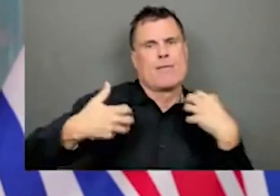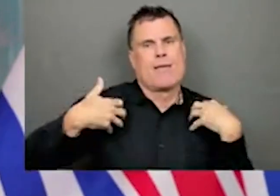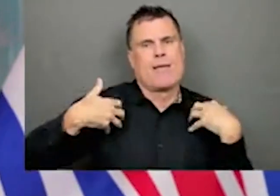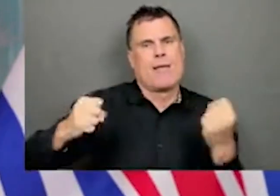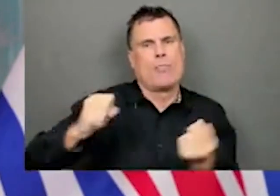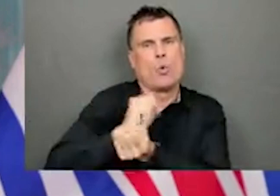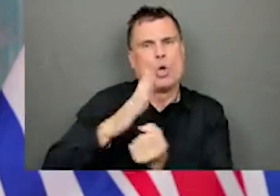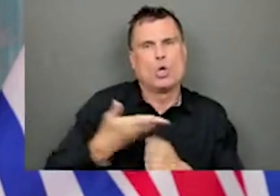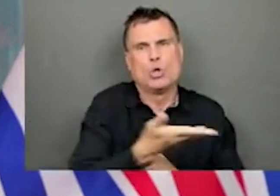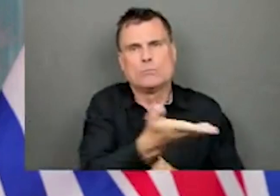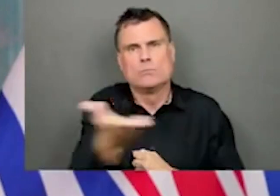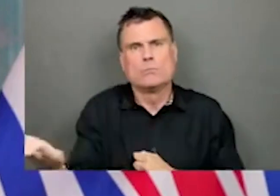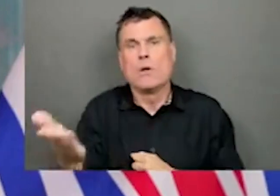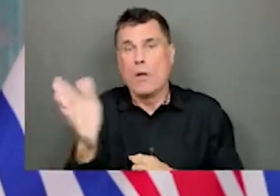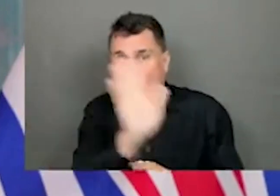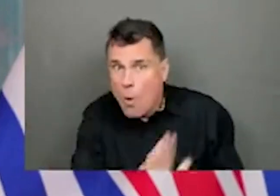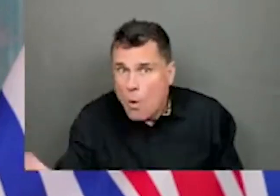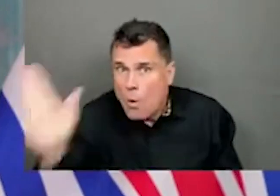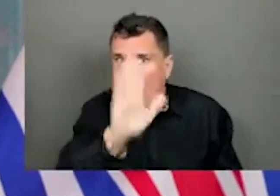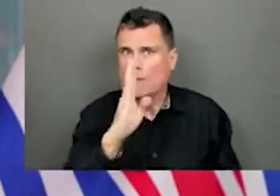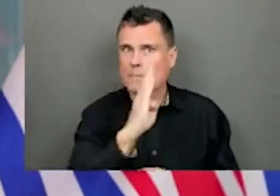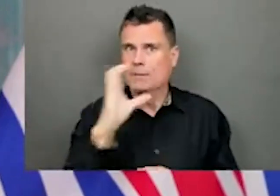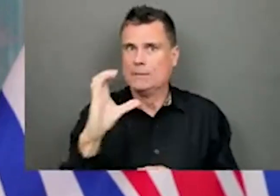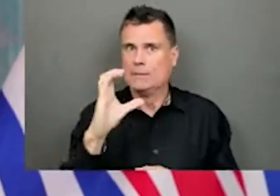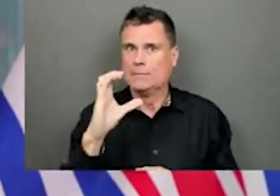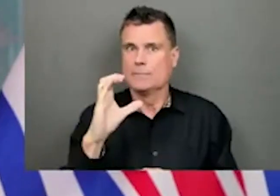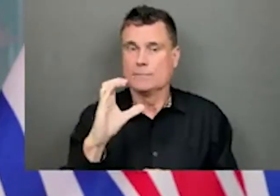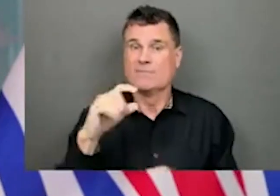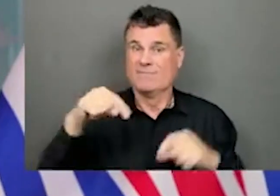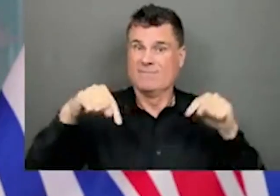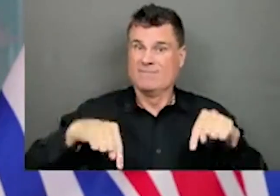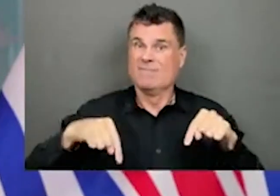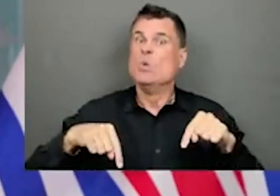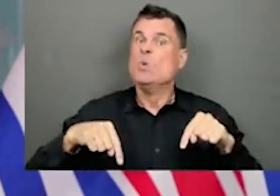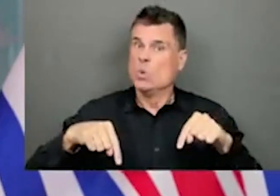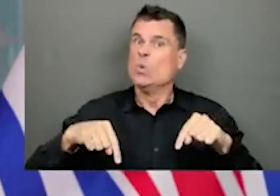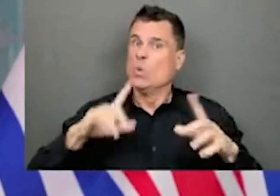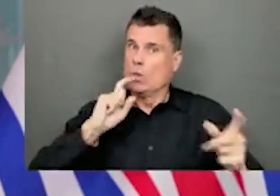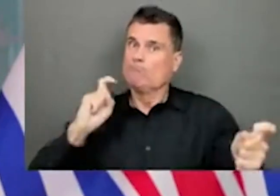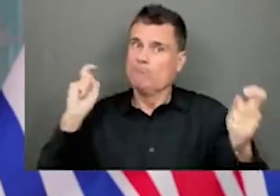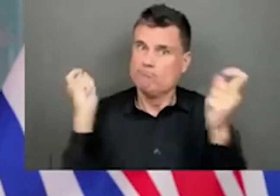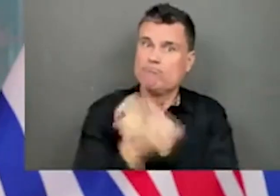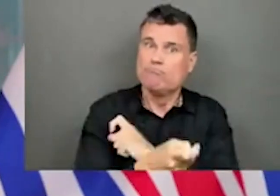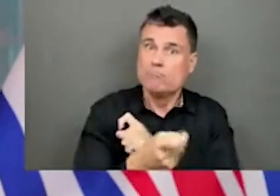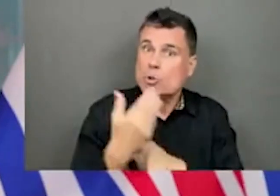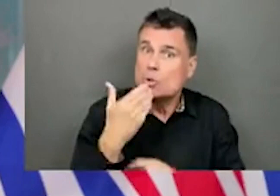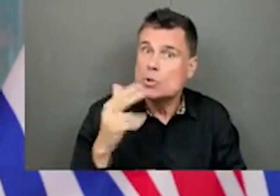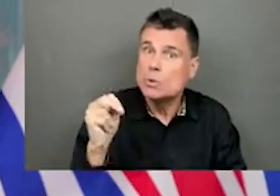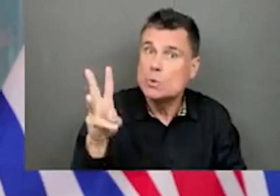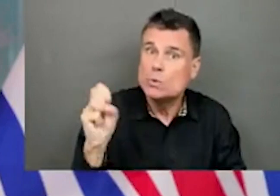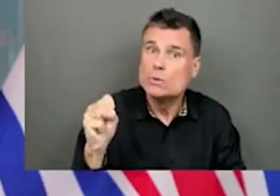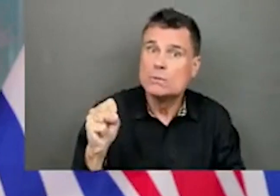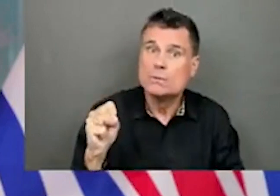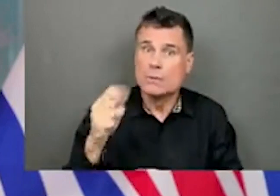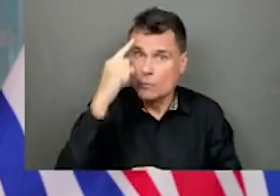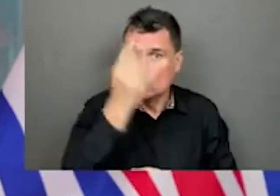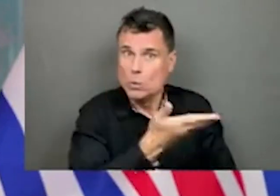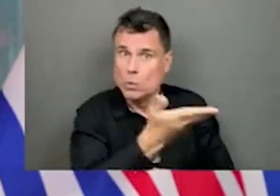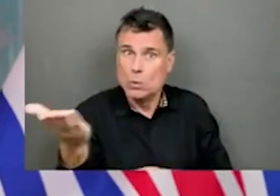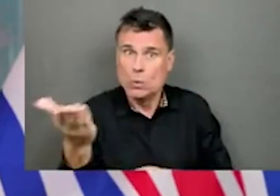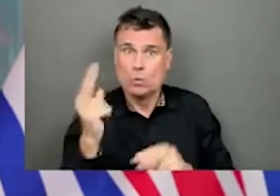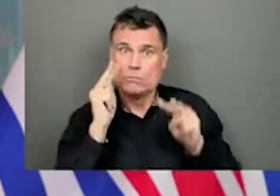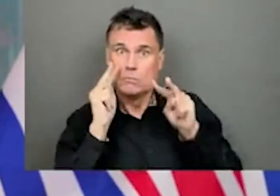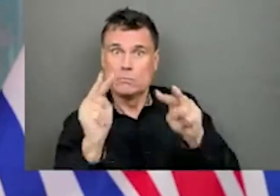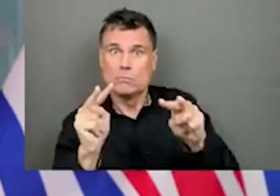This will be a significant addition and change, and it will be extremely good news for everyone who visits our hospital and